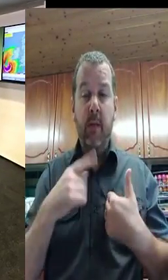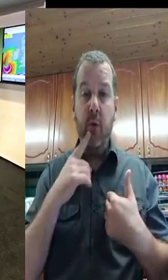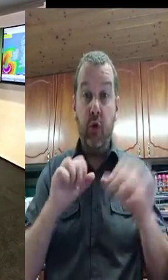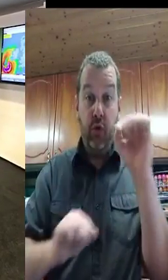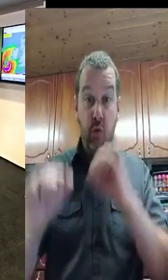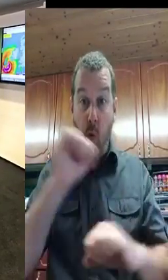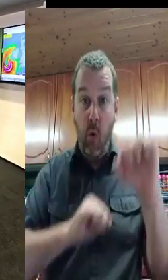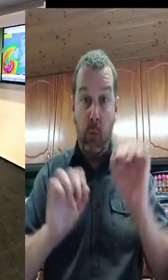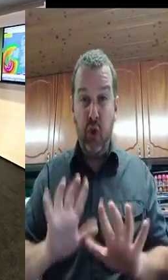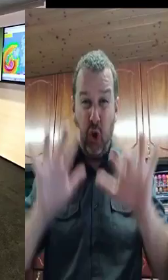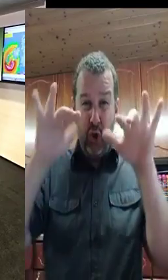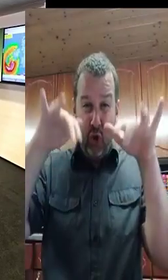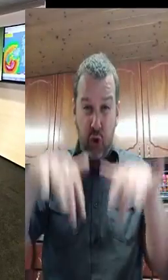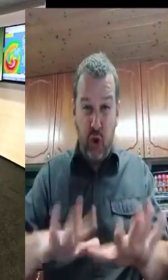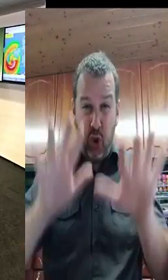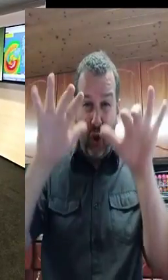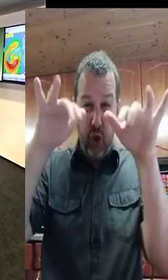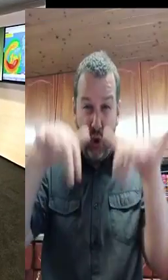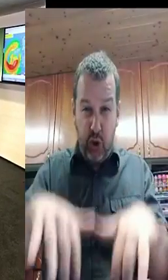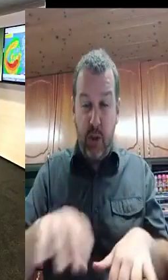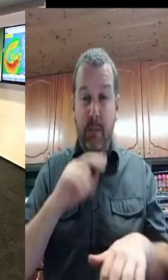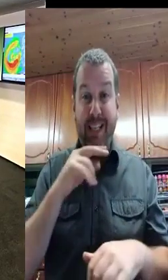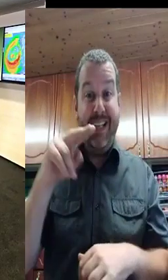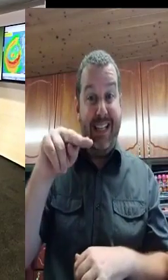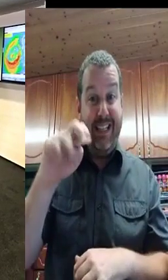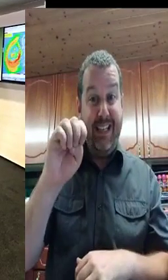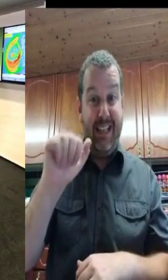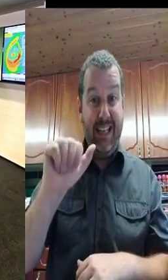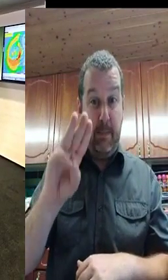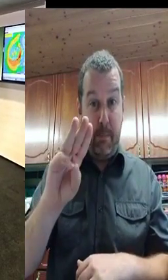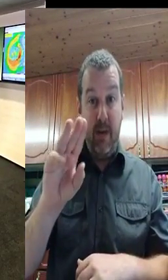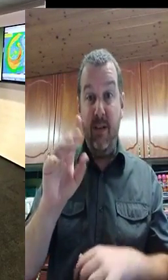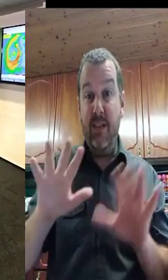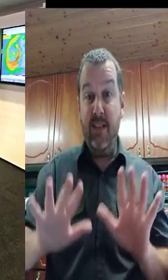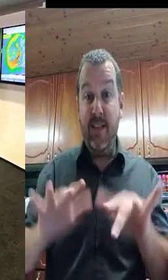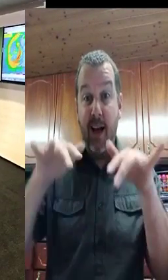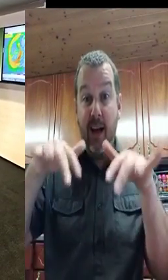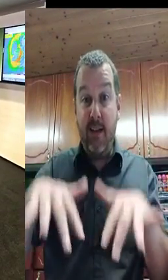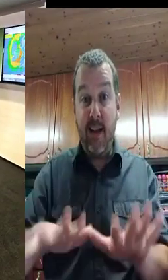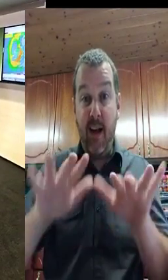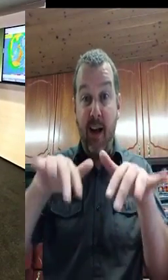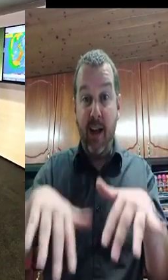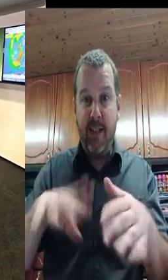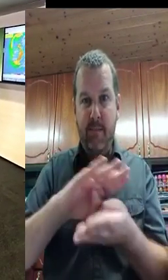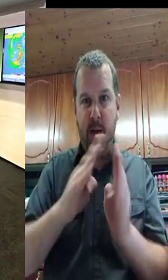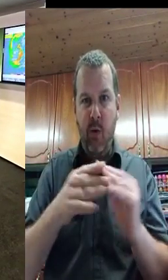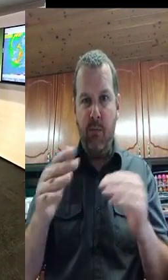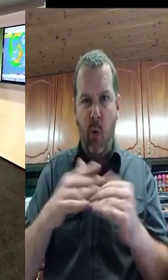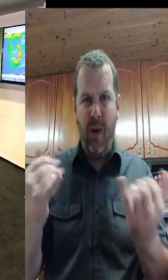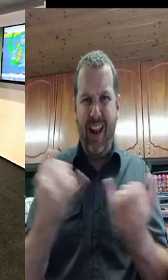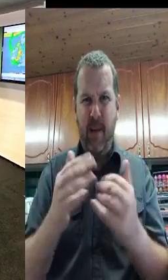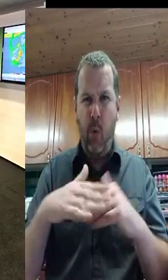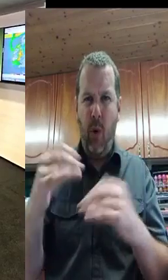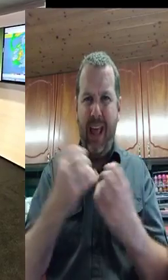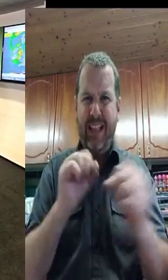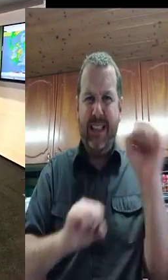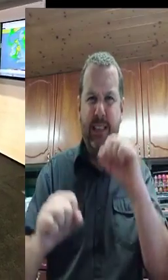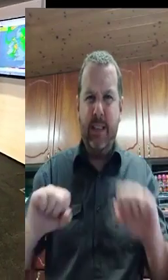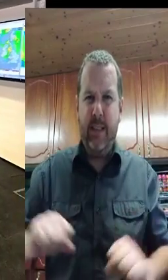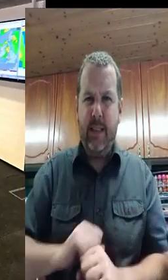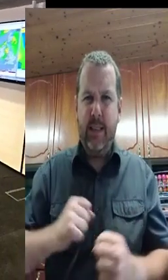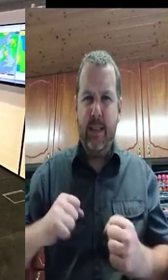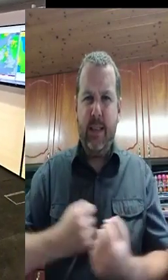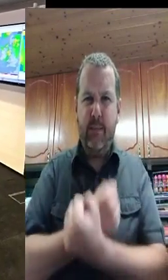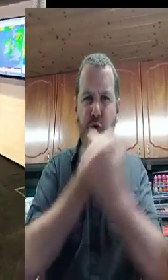elevated sea levels and wave overtopping. the local authorities will be familiar with the areas likely to be